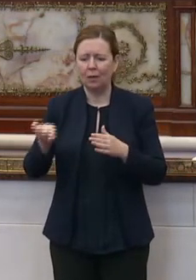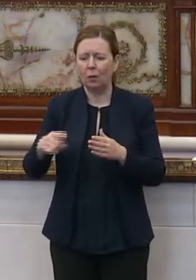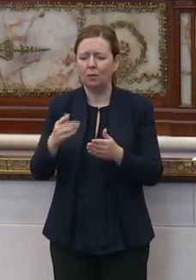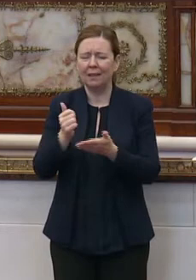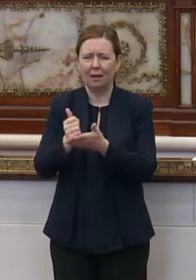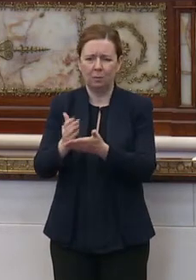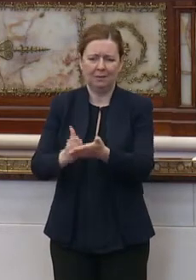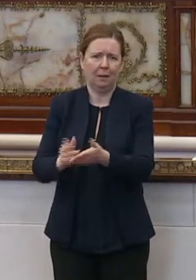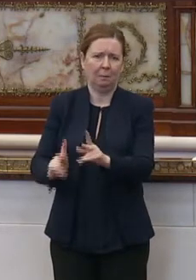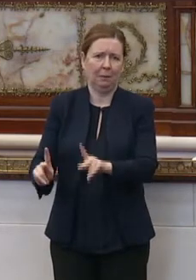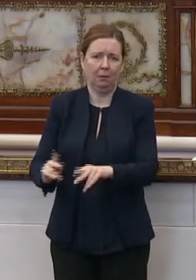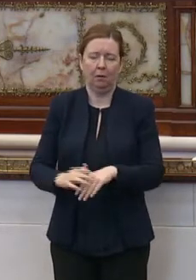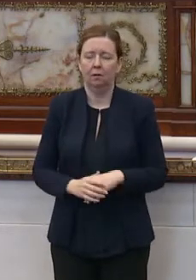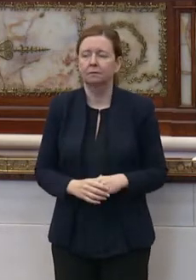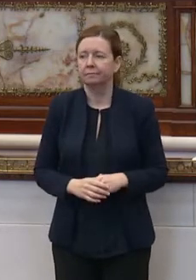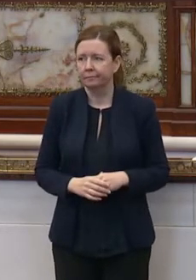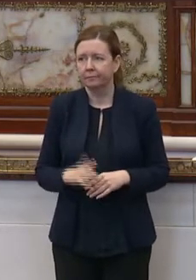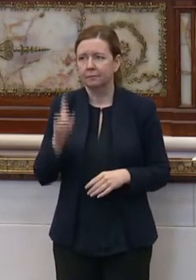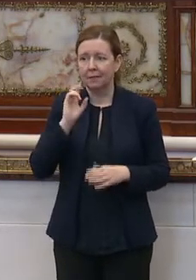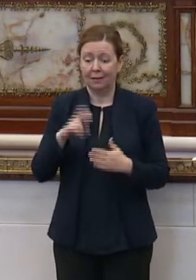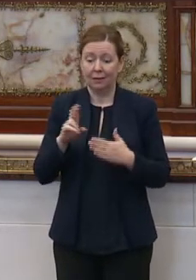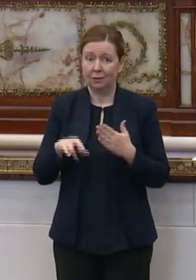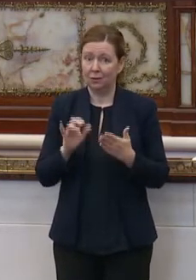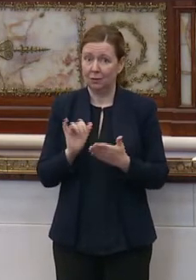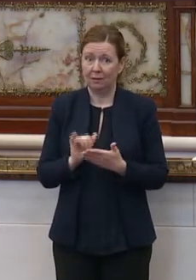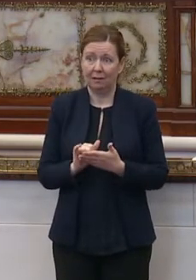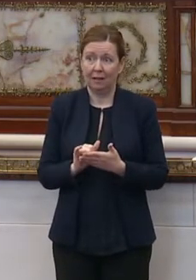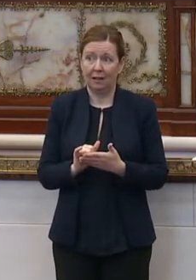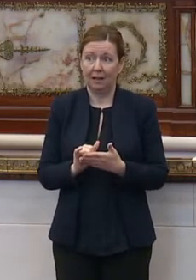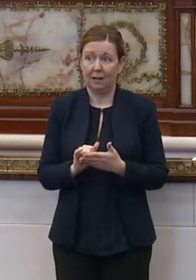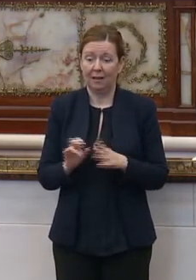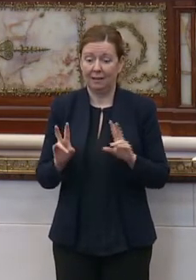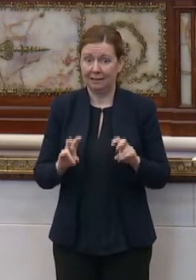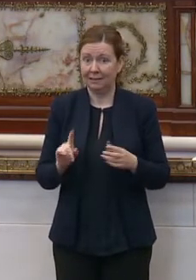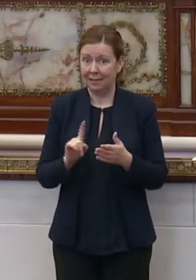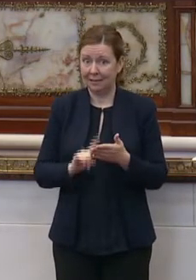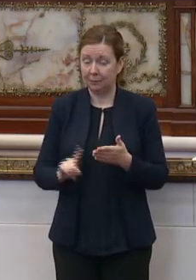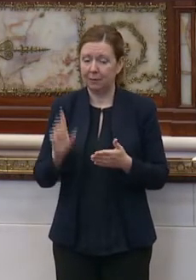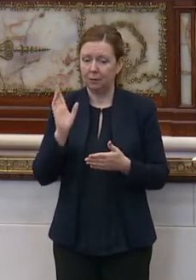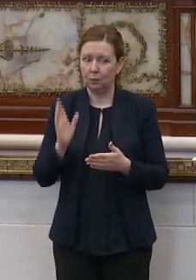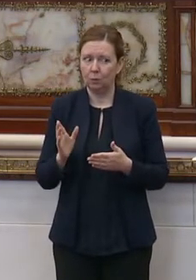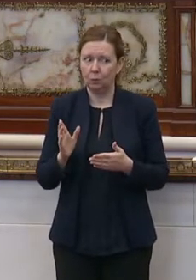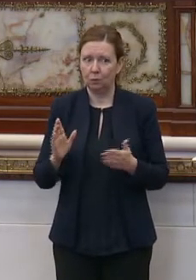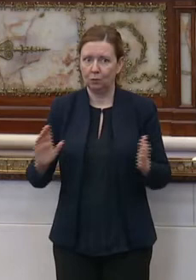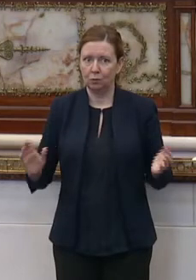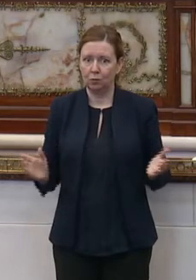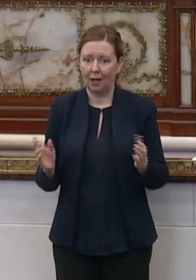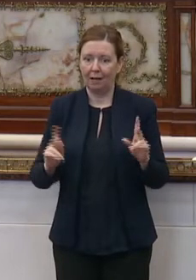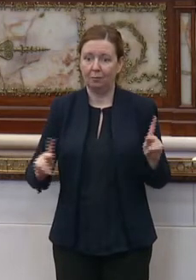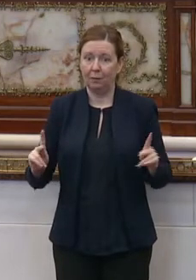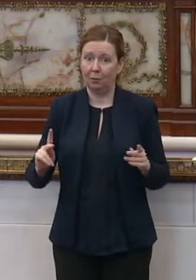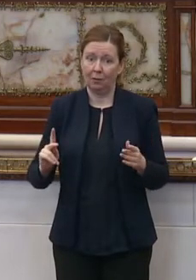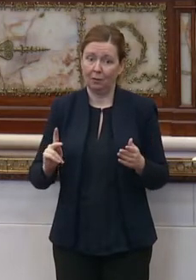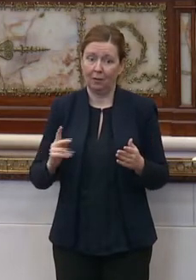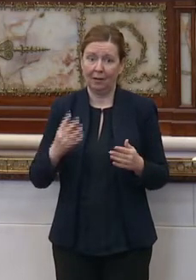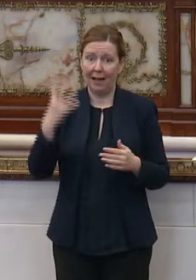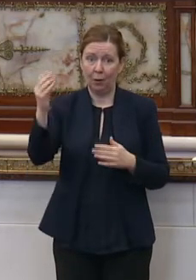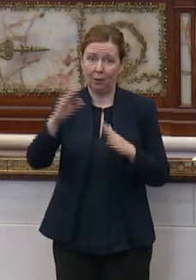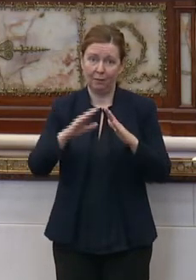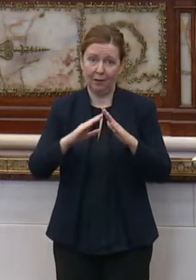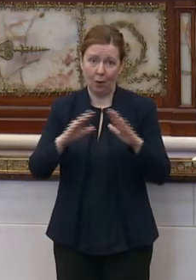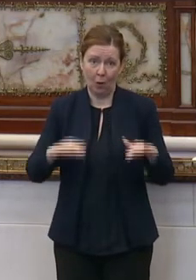of people. I think that the result of this assessment is going to drive people out of their homes.